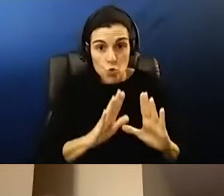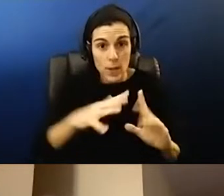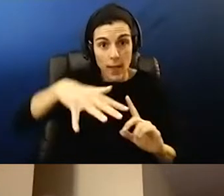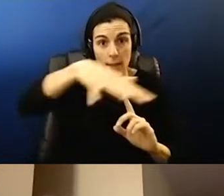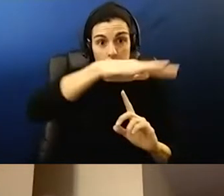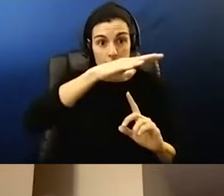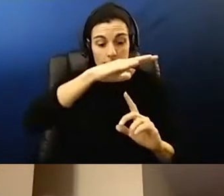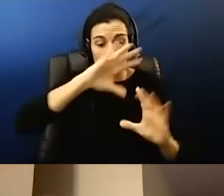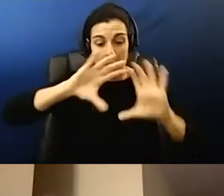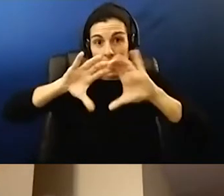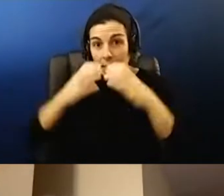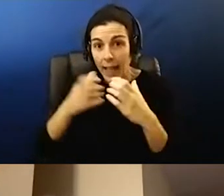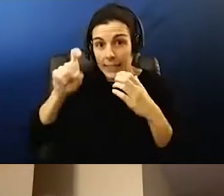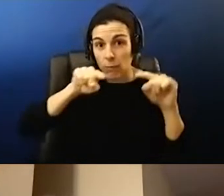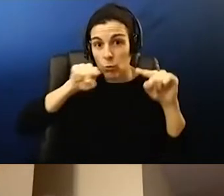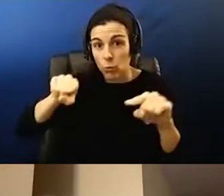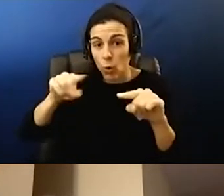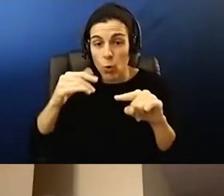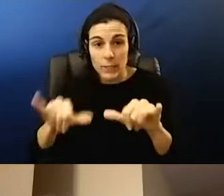lunch near that child?